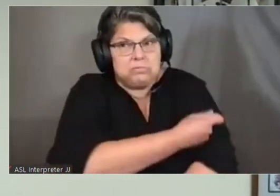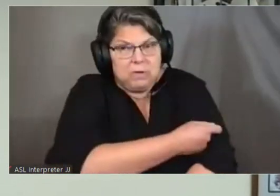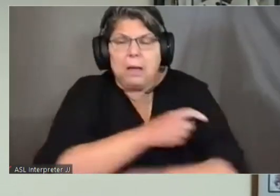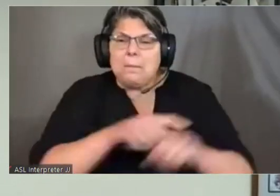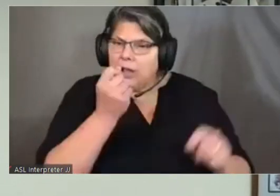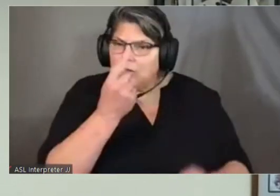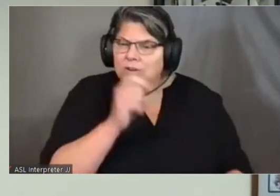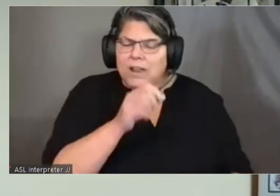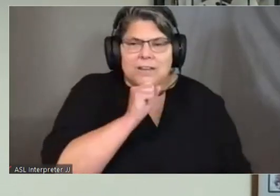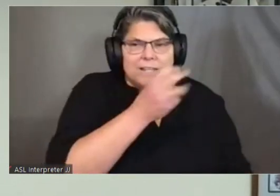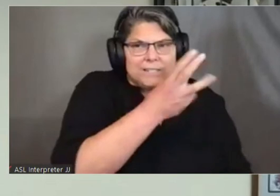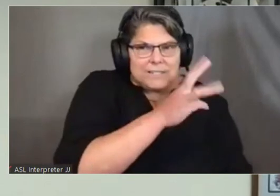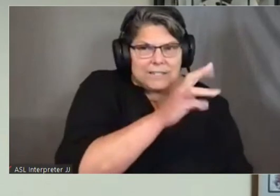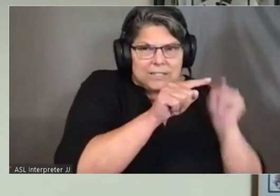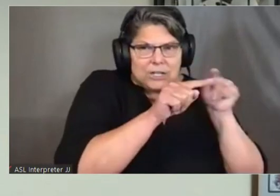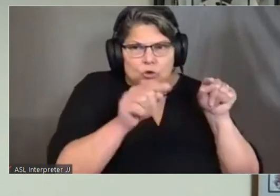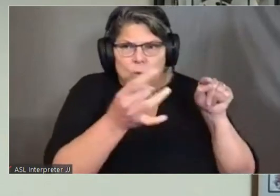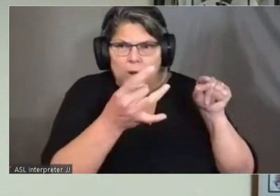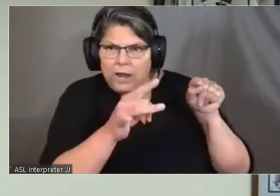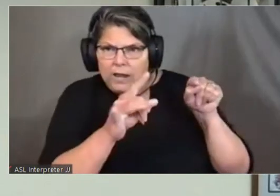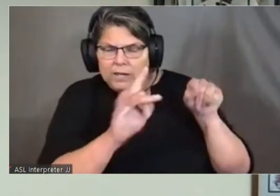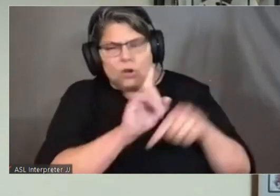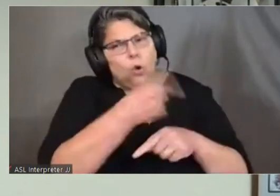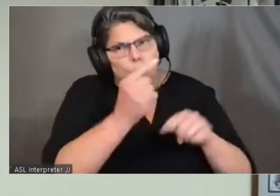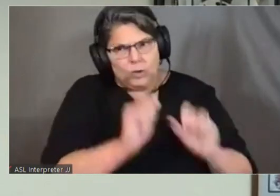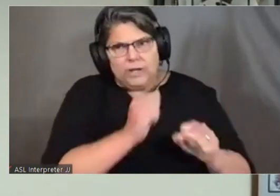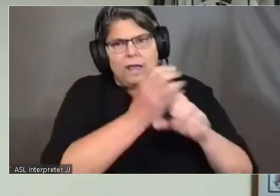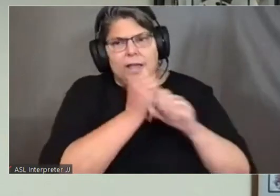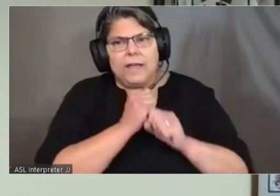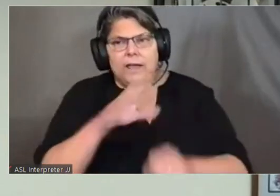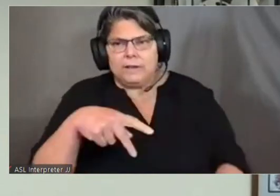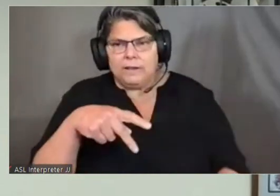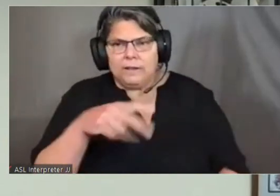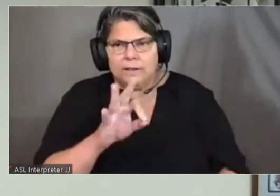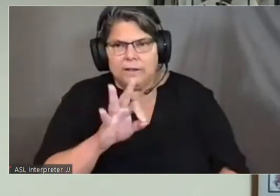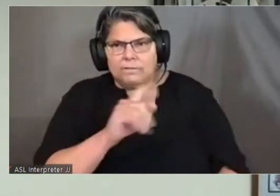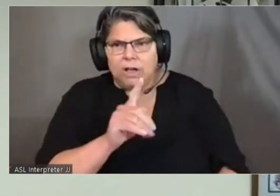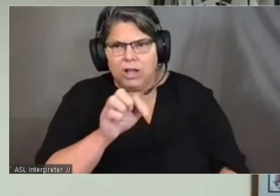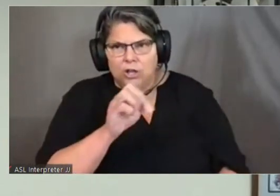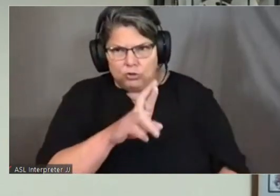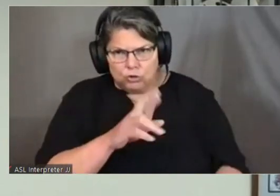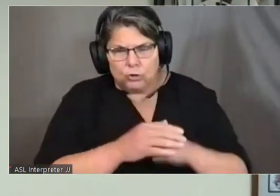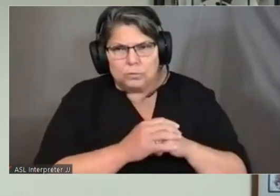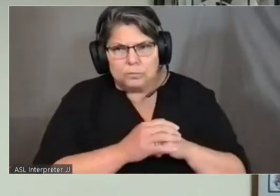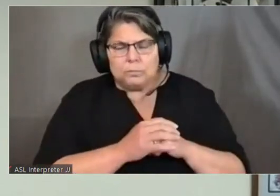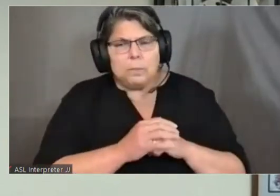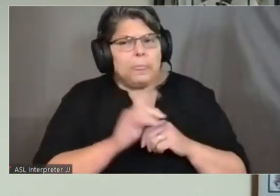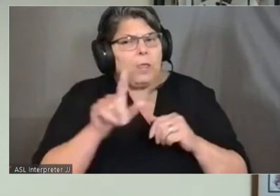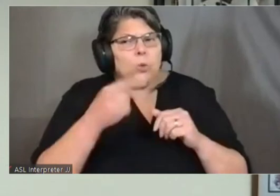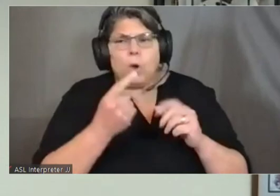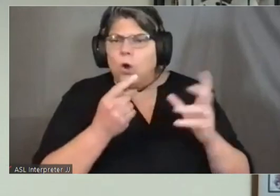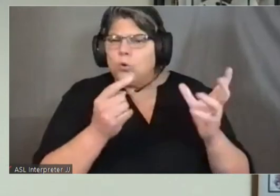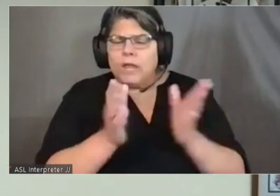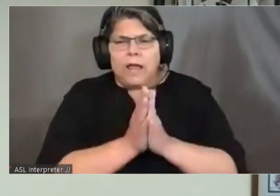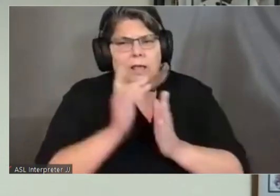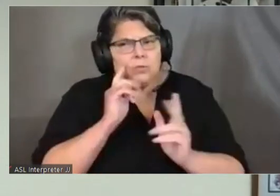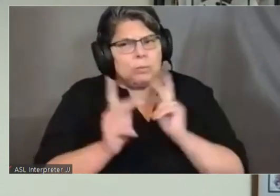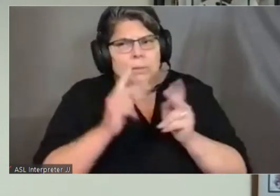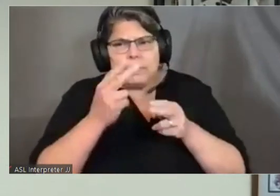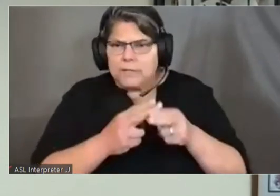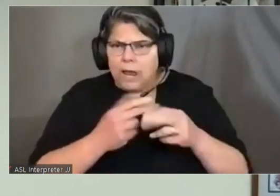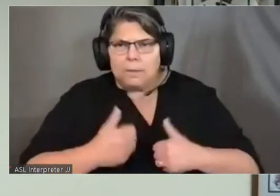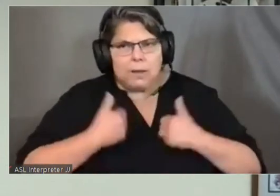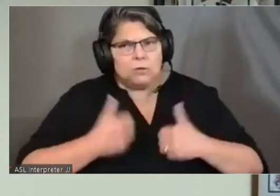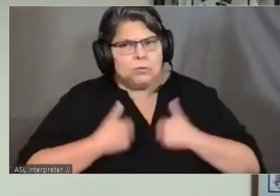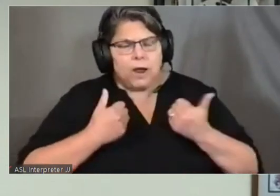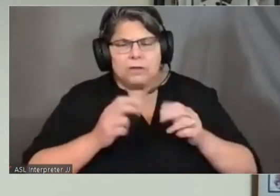of verification requiring only proof of name and address. This is all private and secure. We will